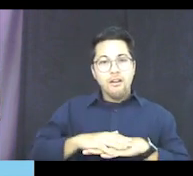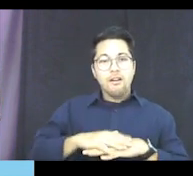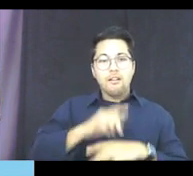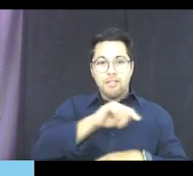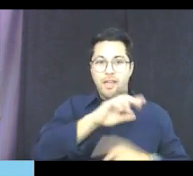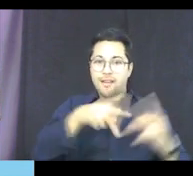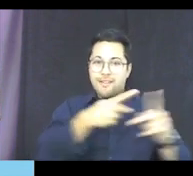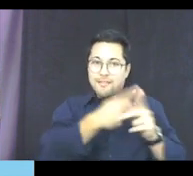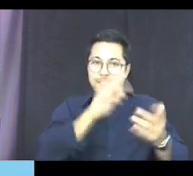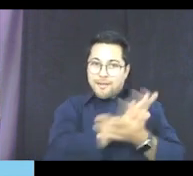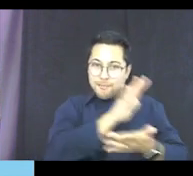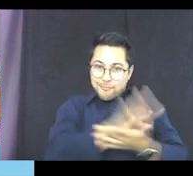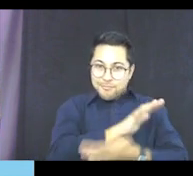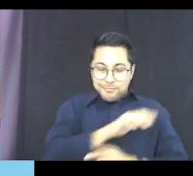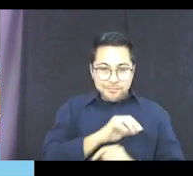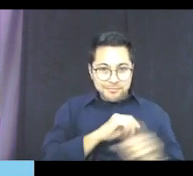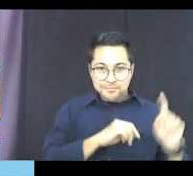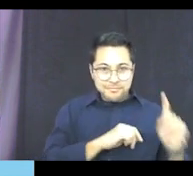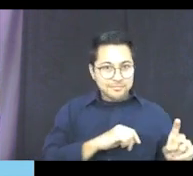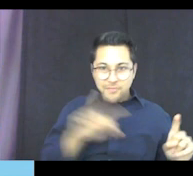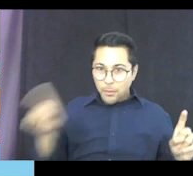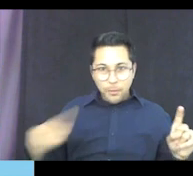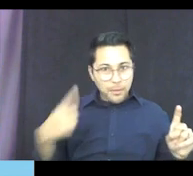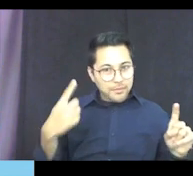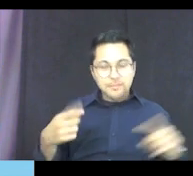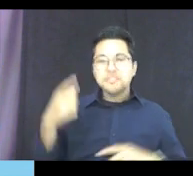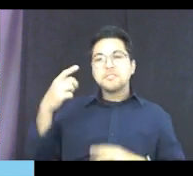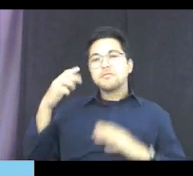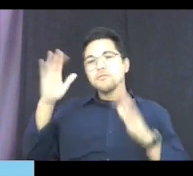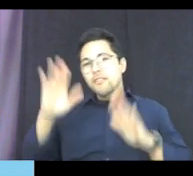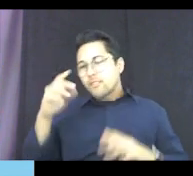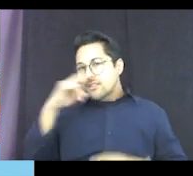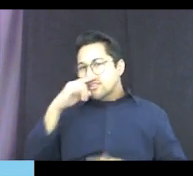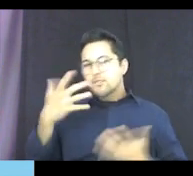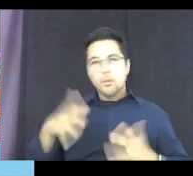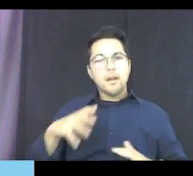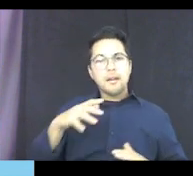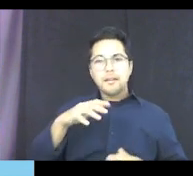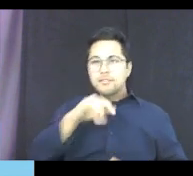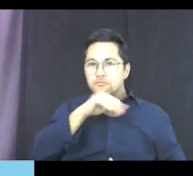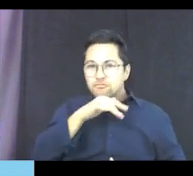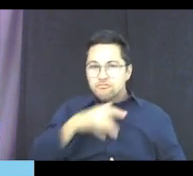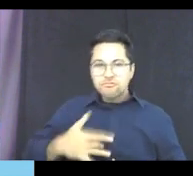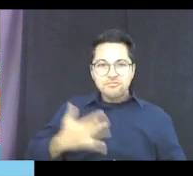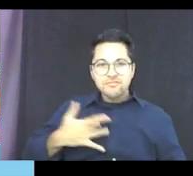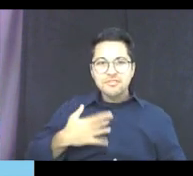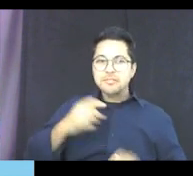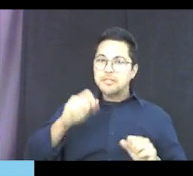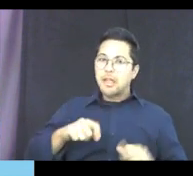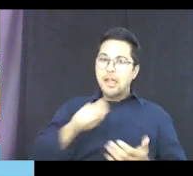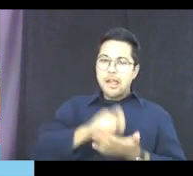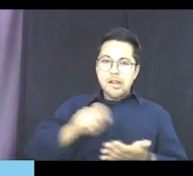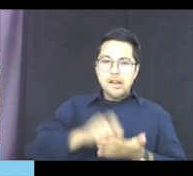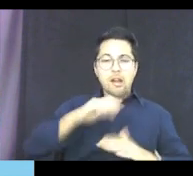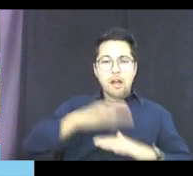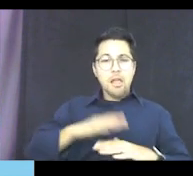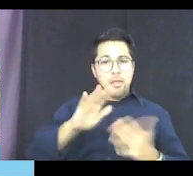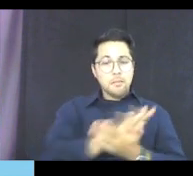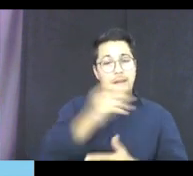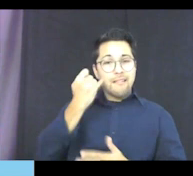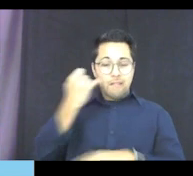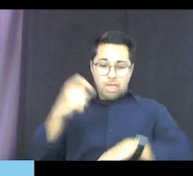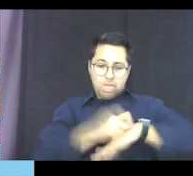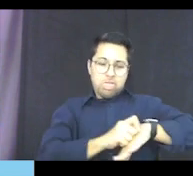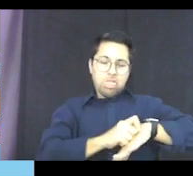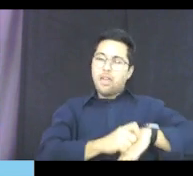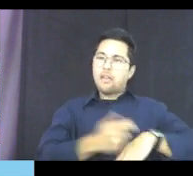Color Wonder paper. So it's great for kids who don't like to get their hands dirty. They can actually like create on the paper, but if they get the marker